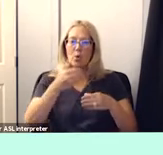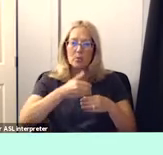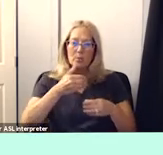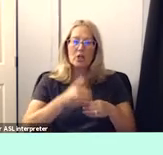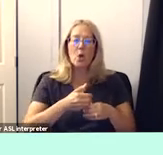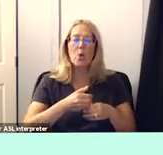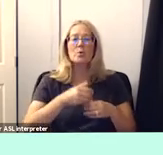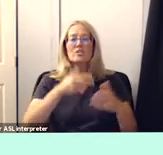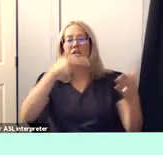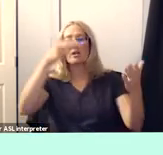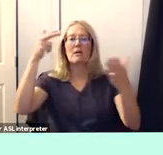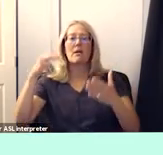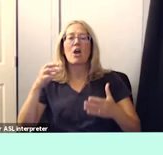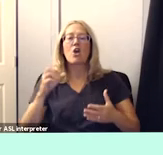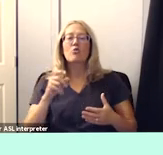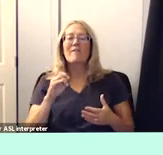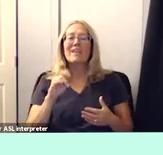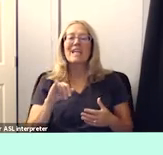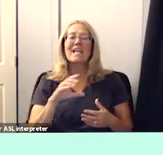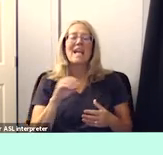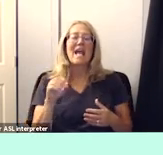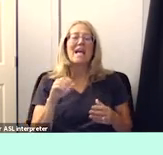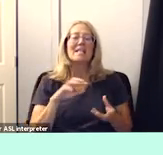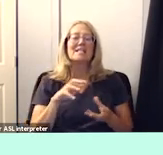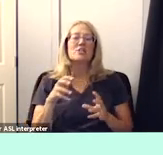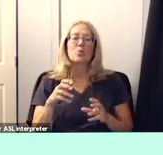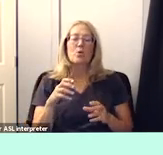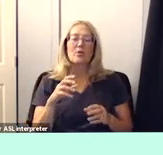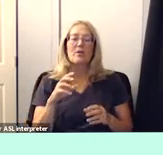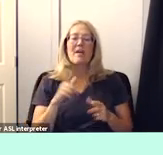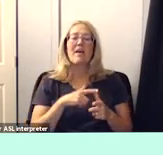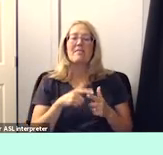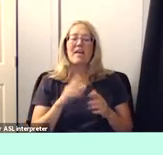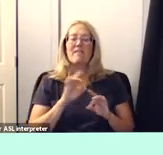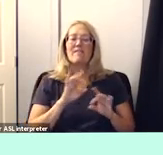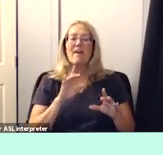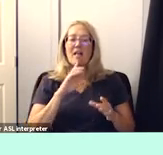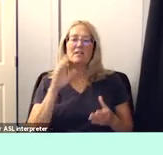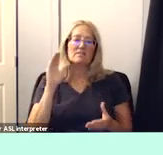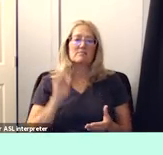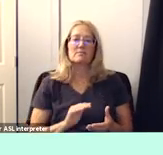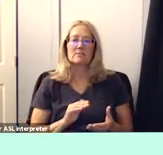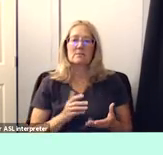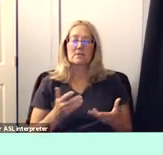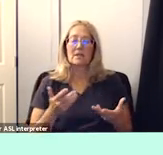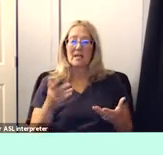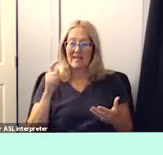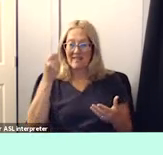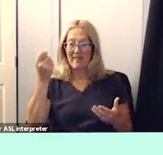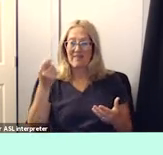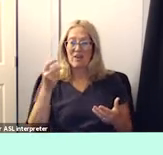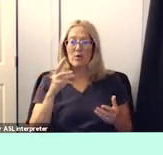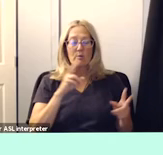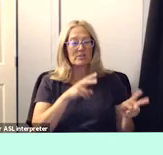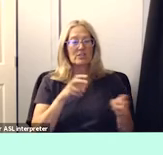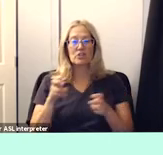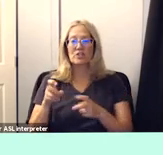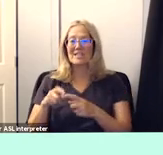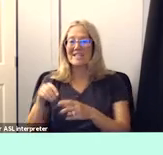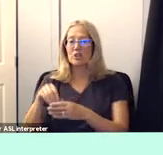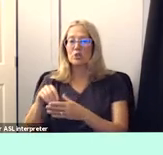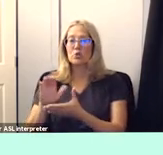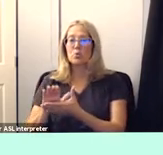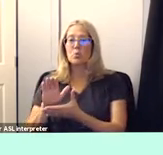and then environments will be calm and soon this theory was extrapolated to schools